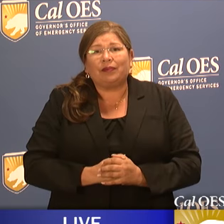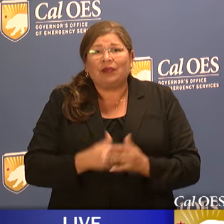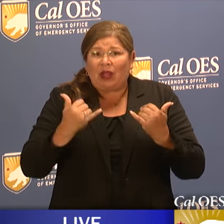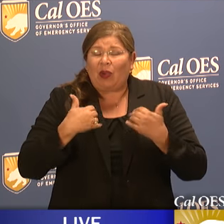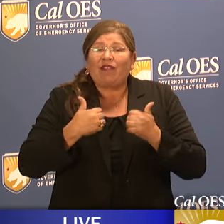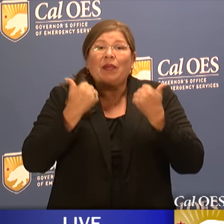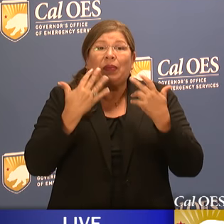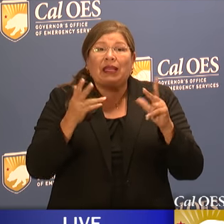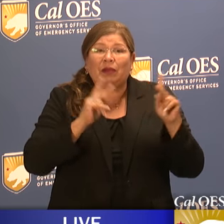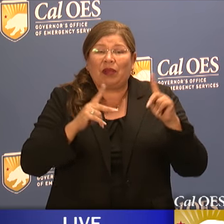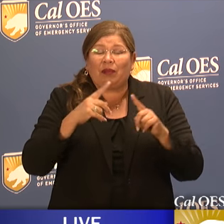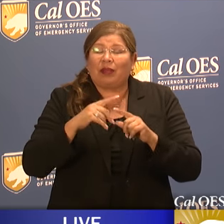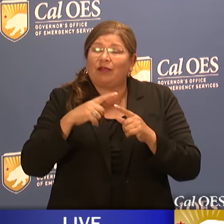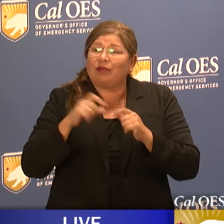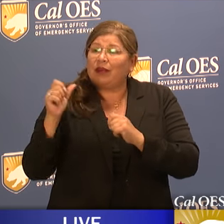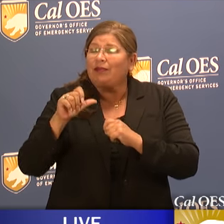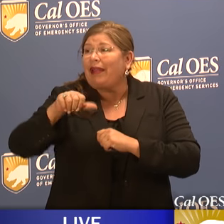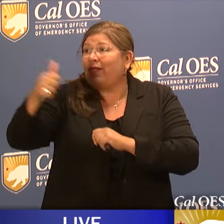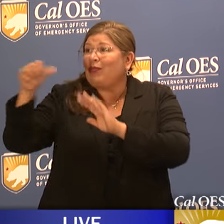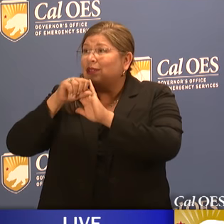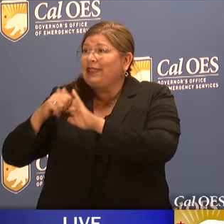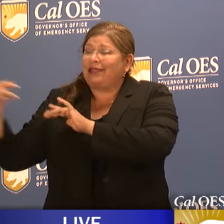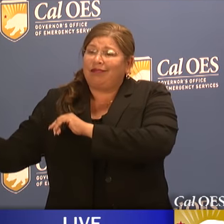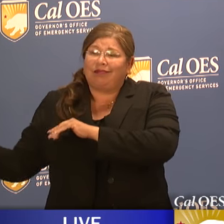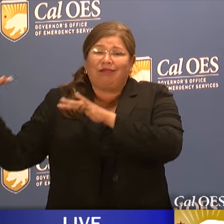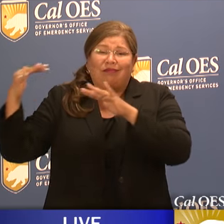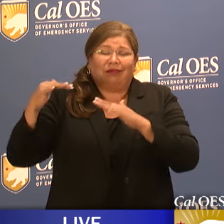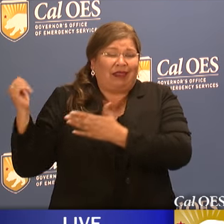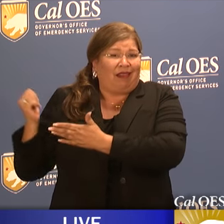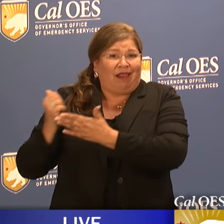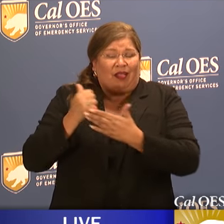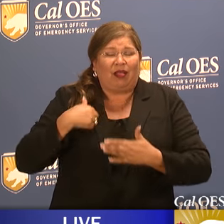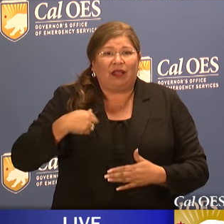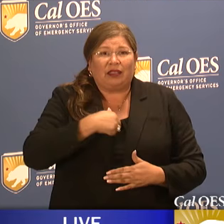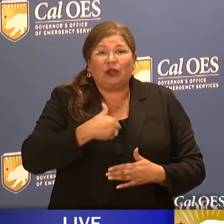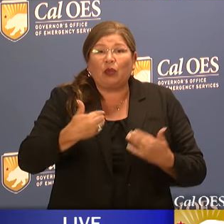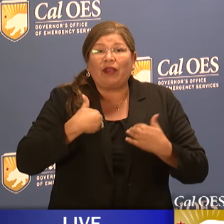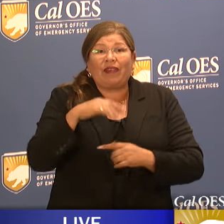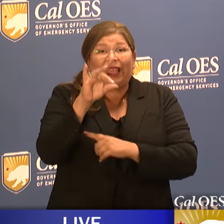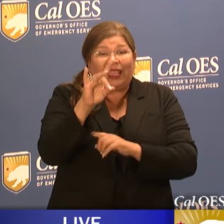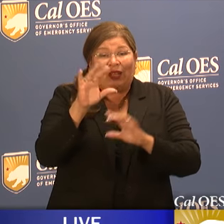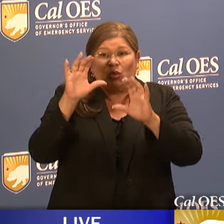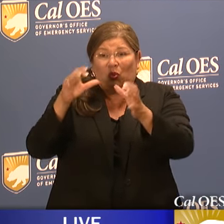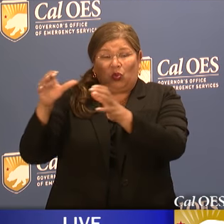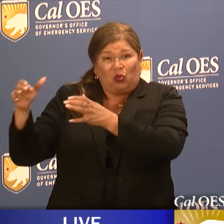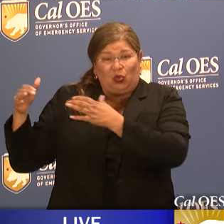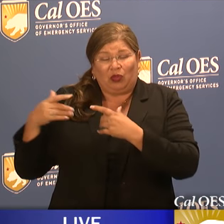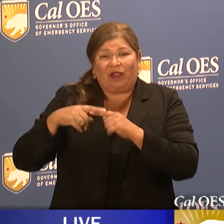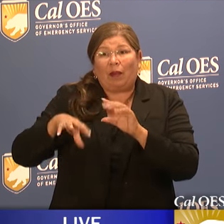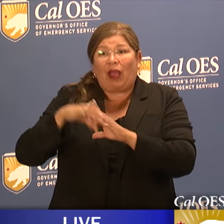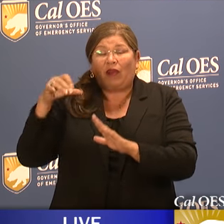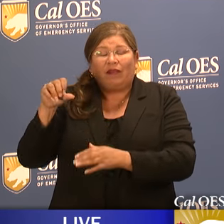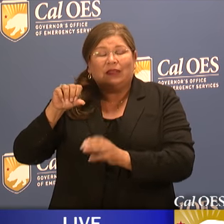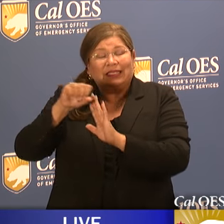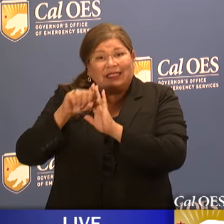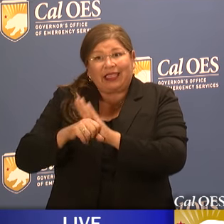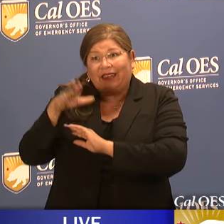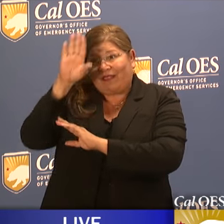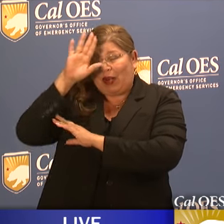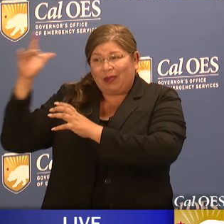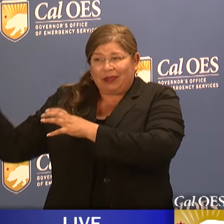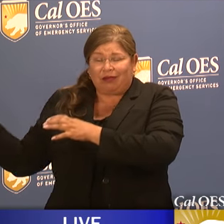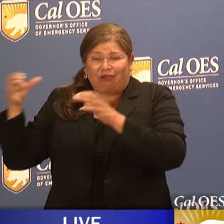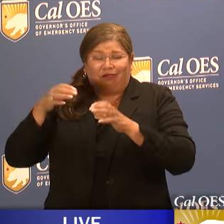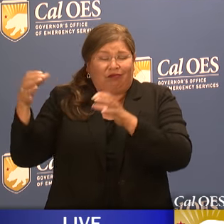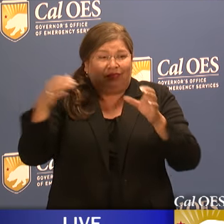people coming into California to help us with these firefighting efforts. We have eight crews from out of state currently helping now and there's a team of